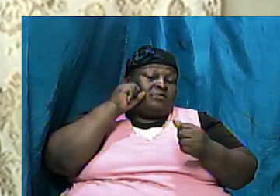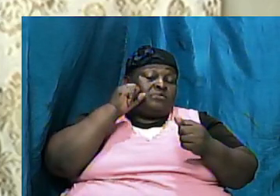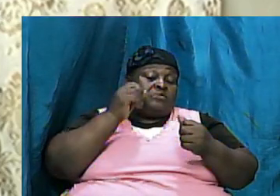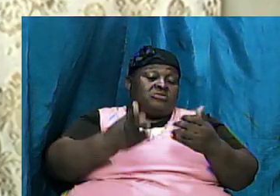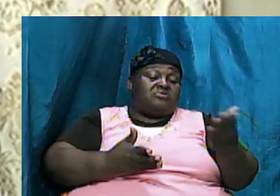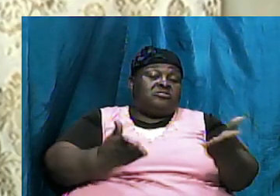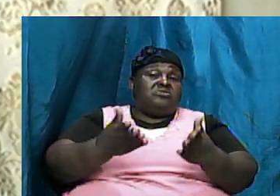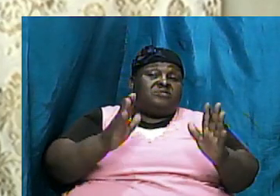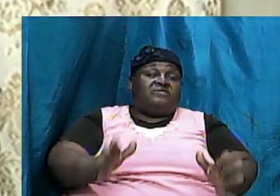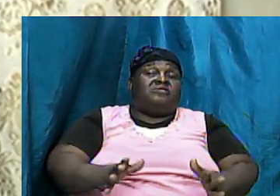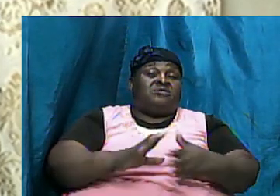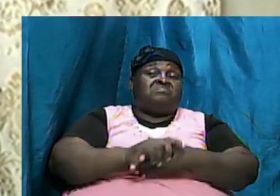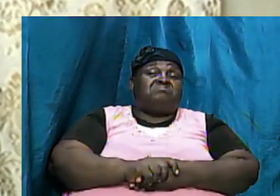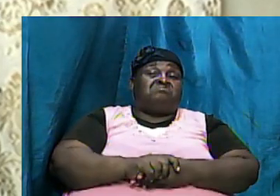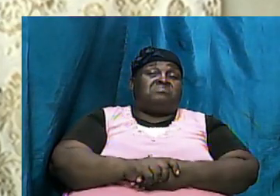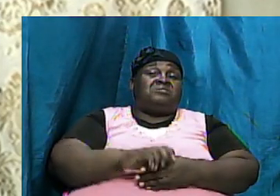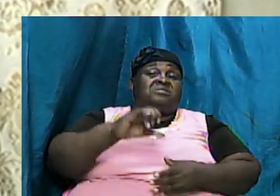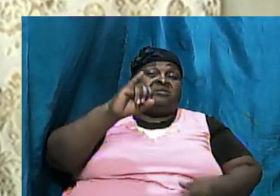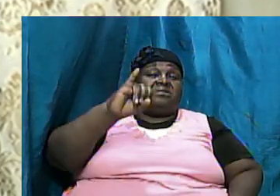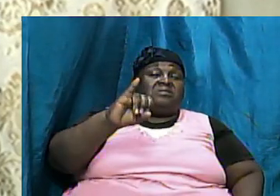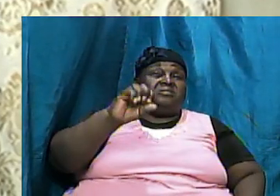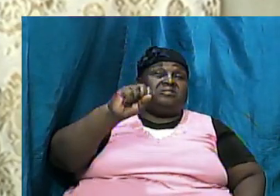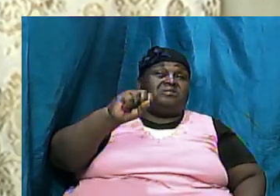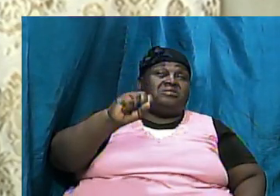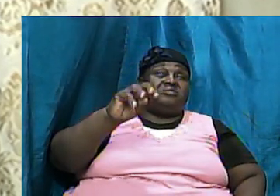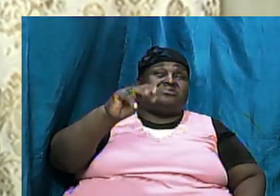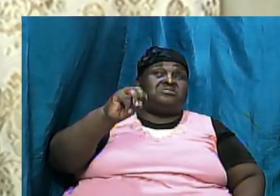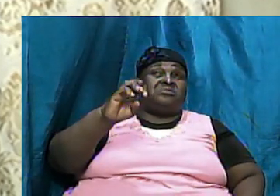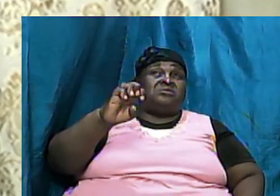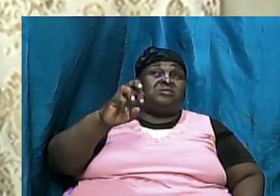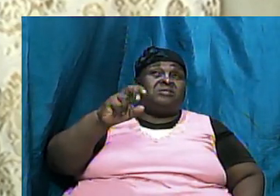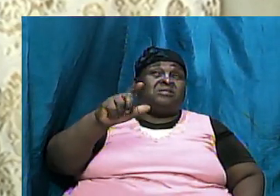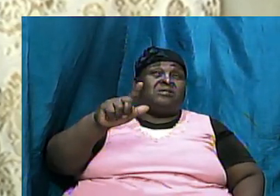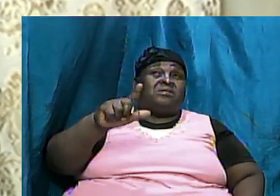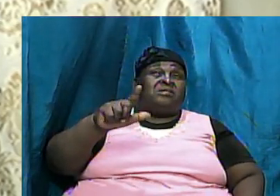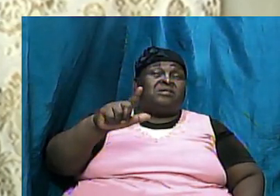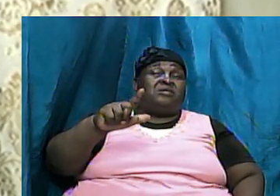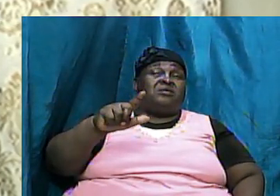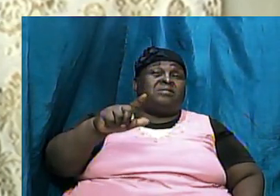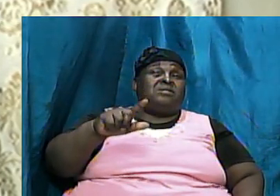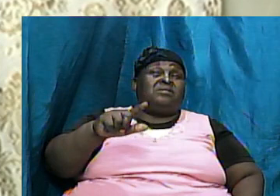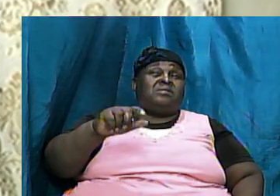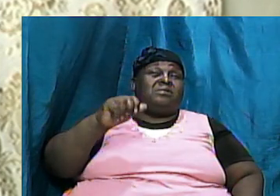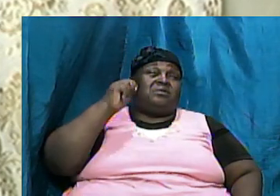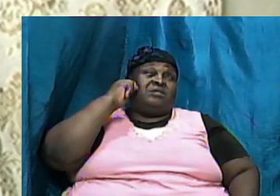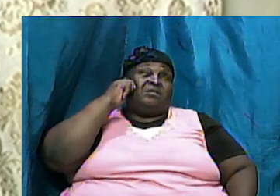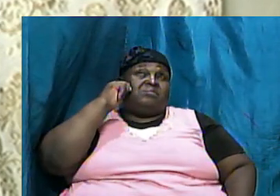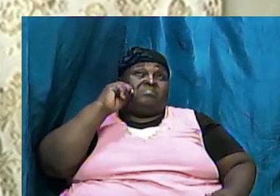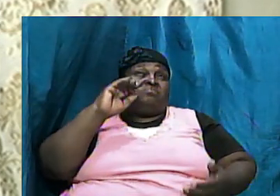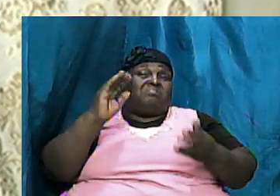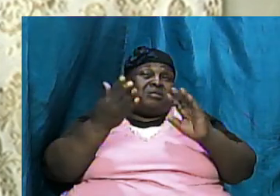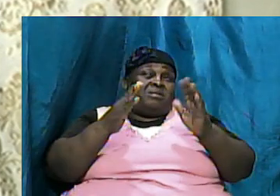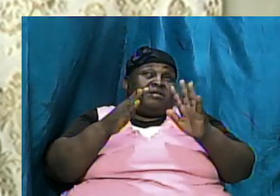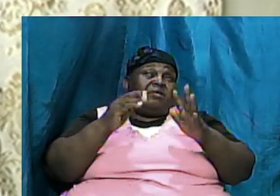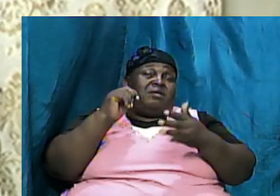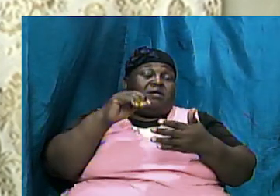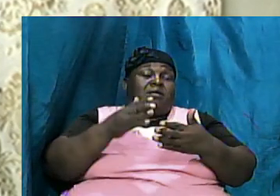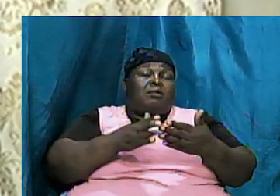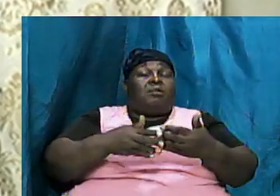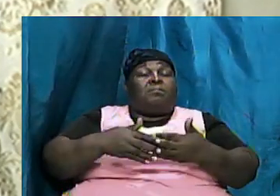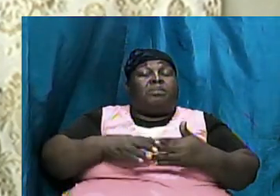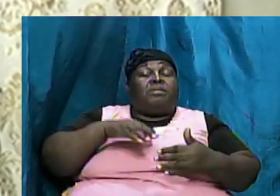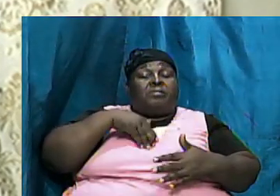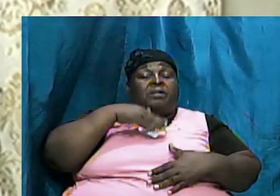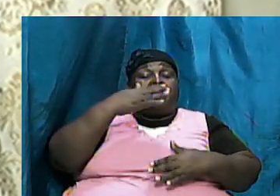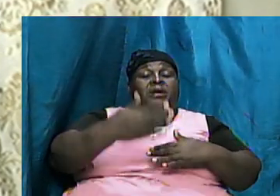and then later on Sarah became pregnant and she had Isaac and he was the father